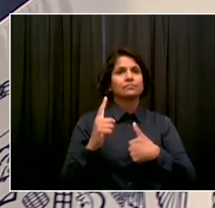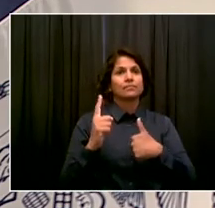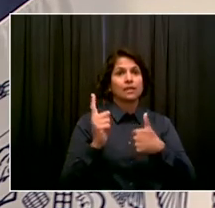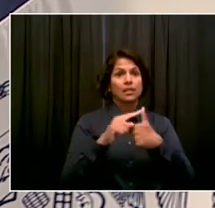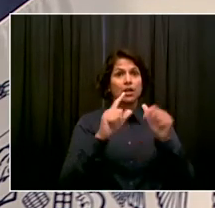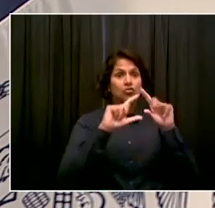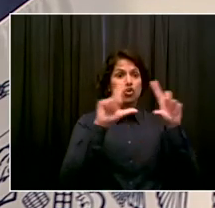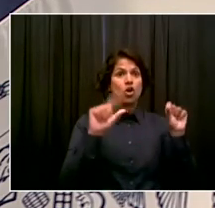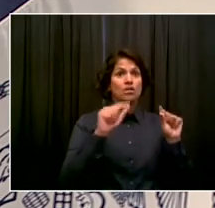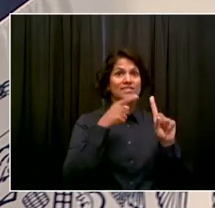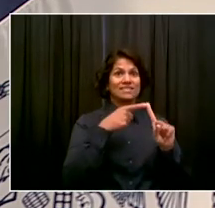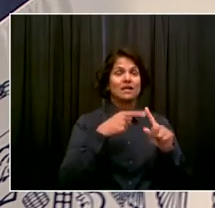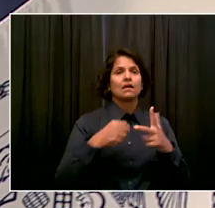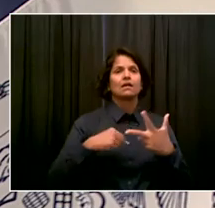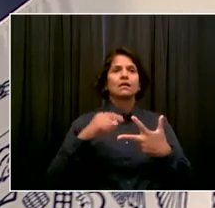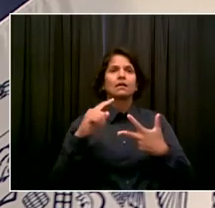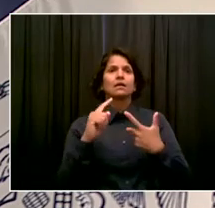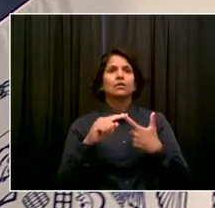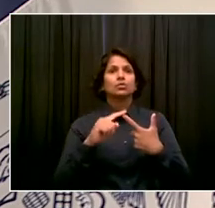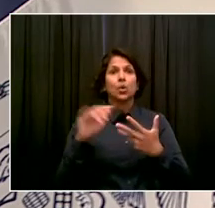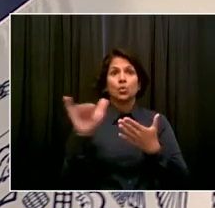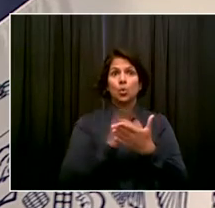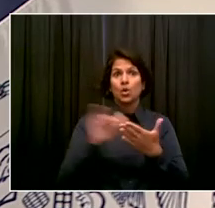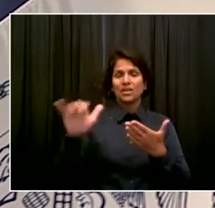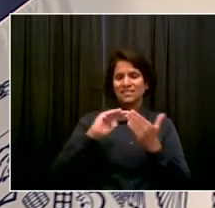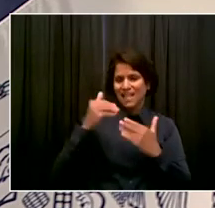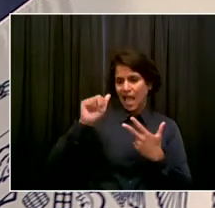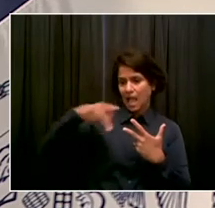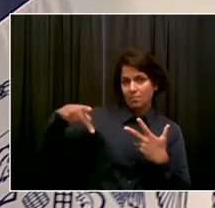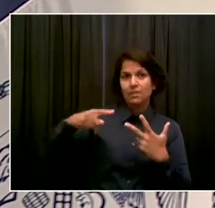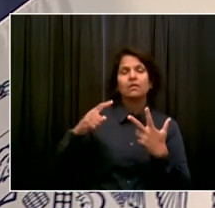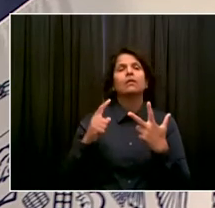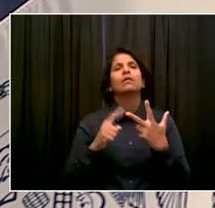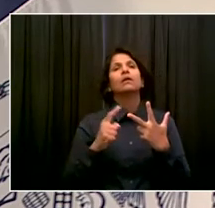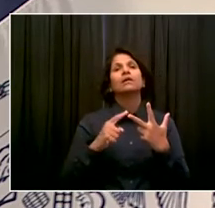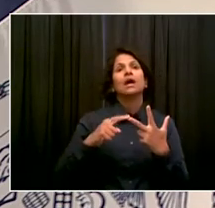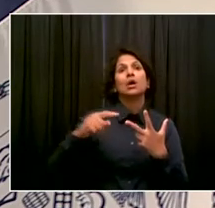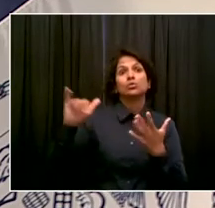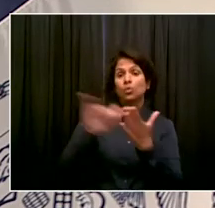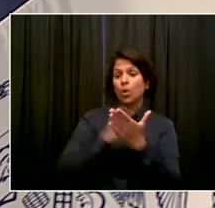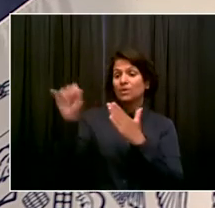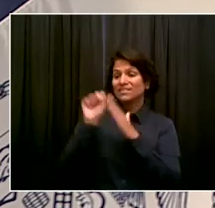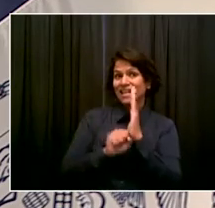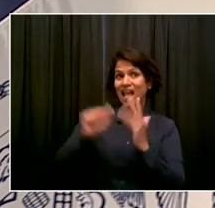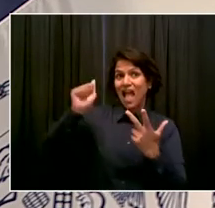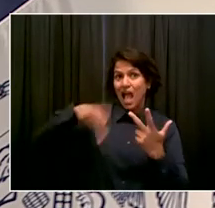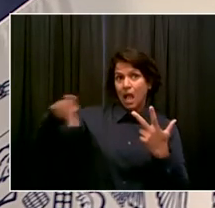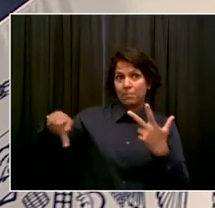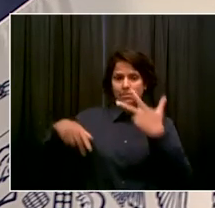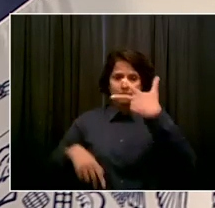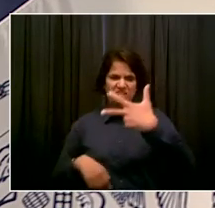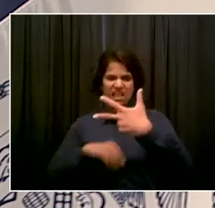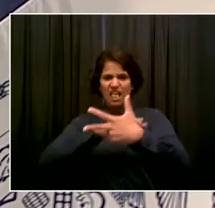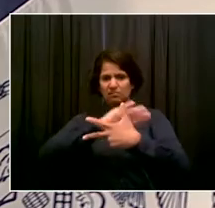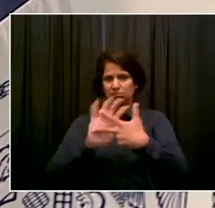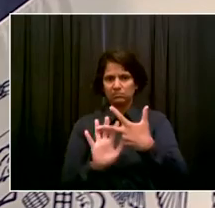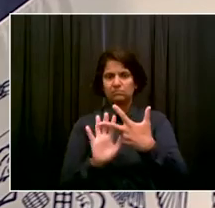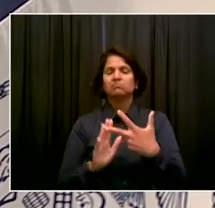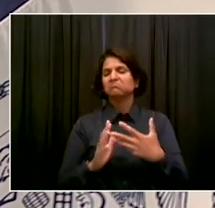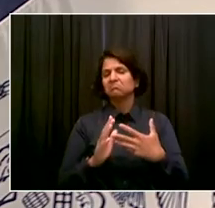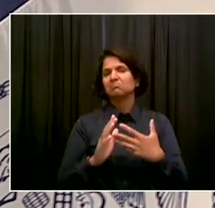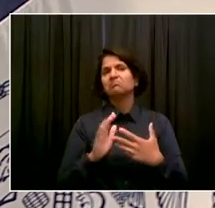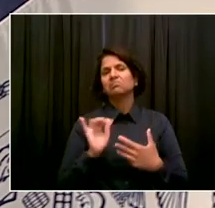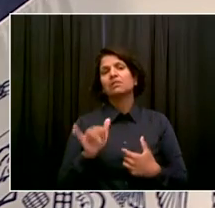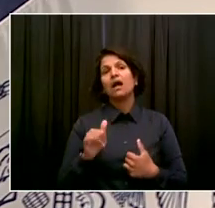prove that they are vaccinated. We need people to use one of those things if they want to go to indoor